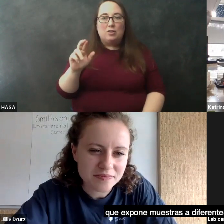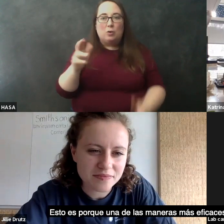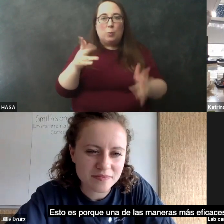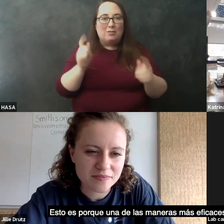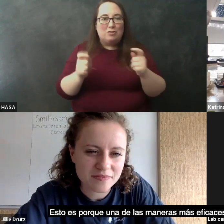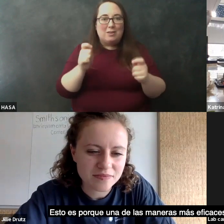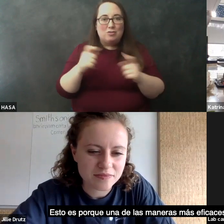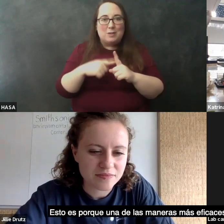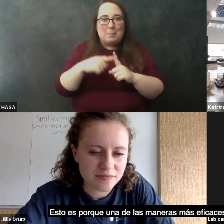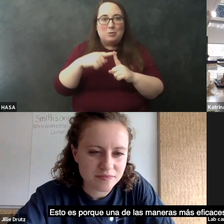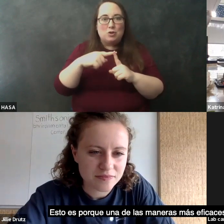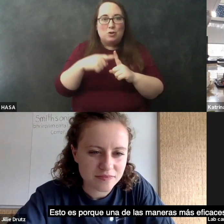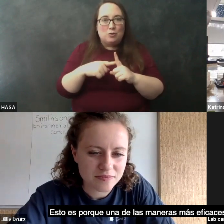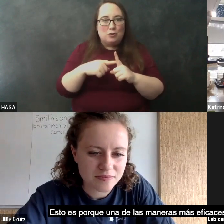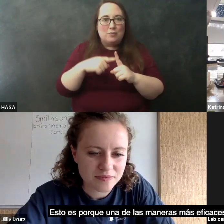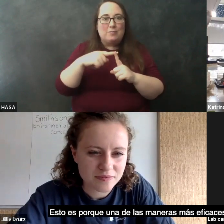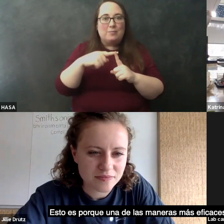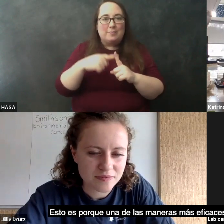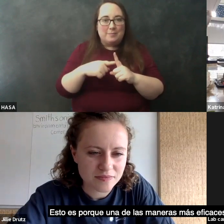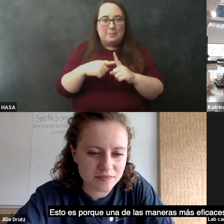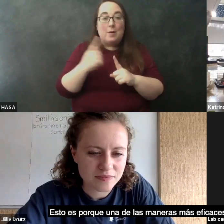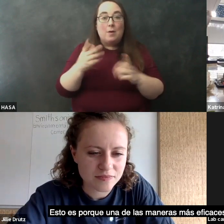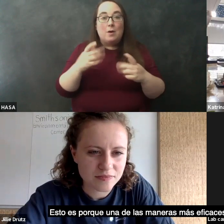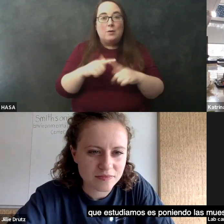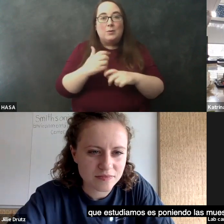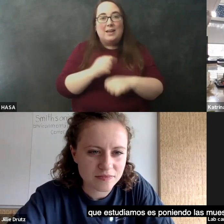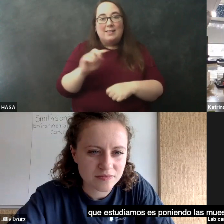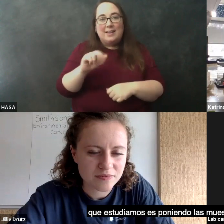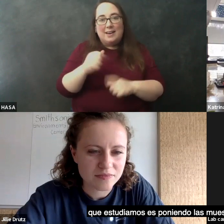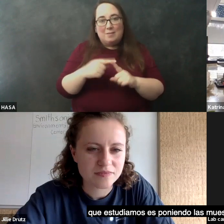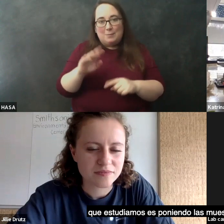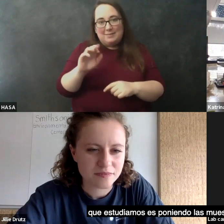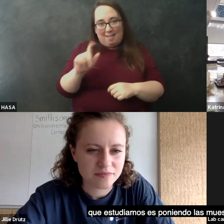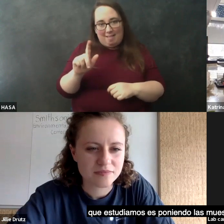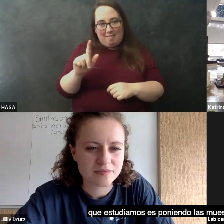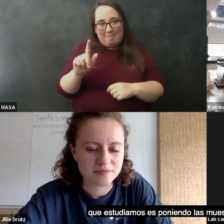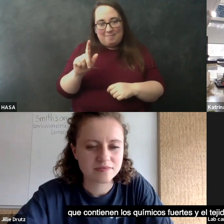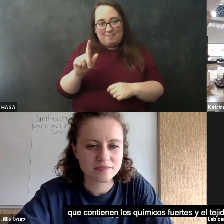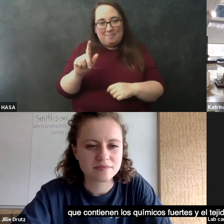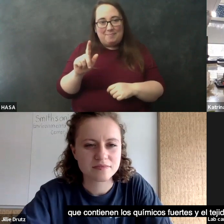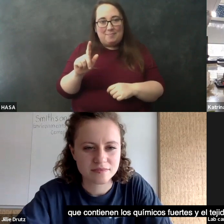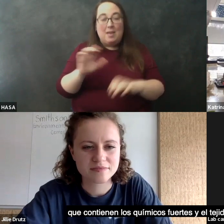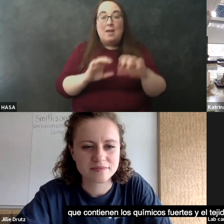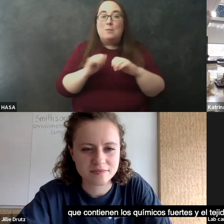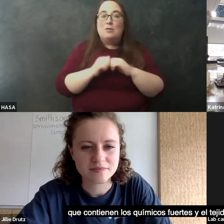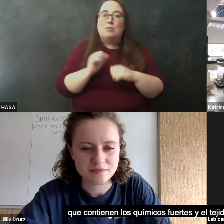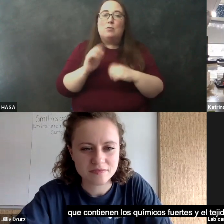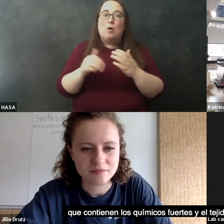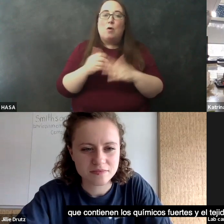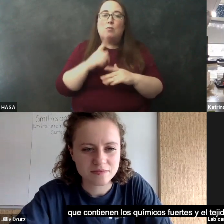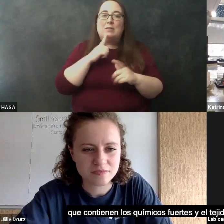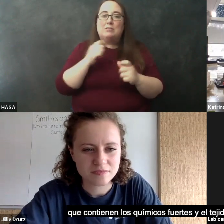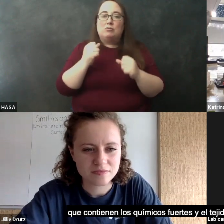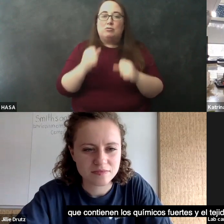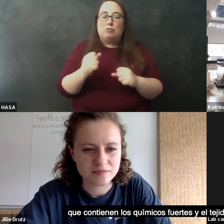so one of the ways that we get dna out of cells is to put these chemicals together so all the really strong soap